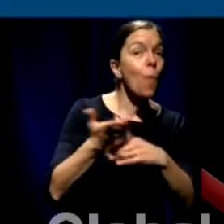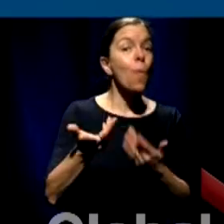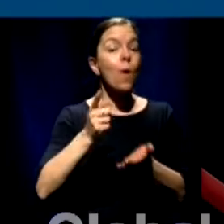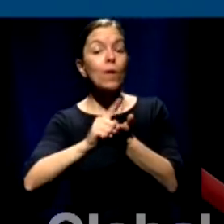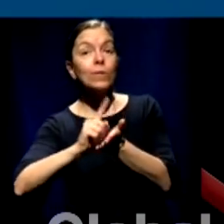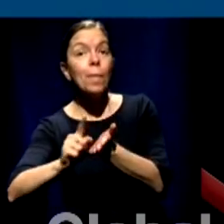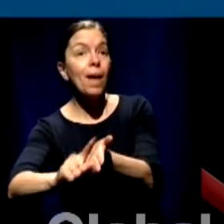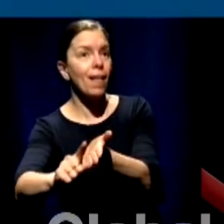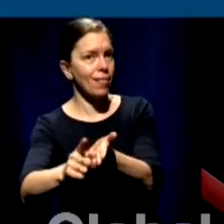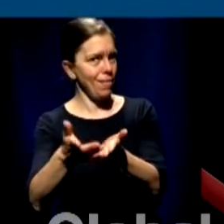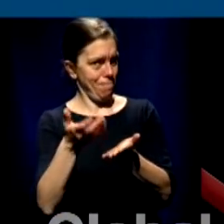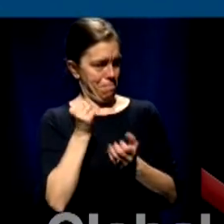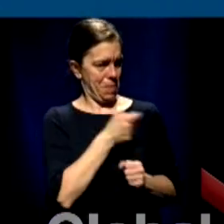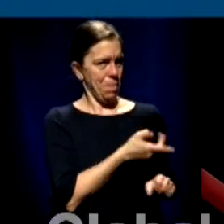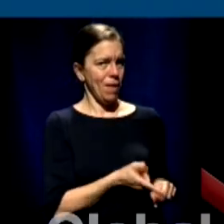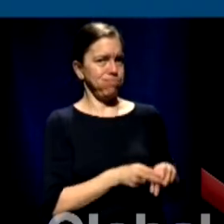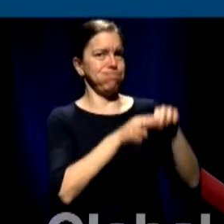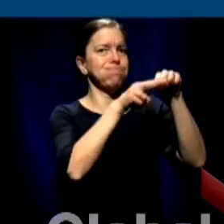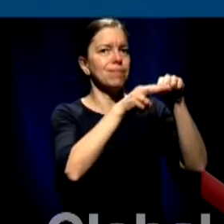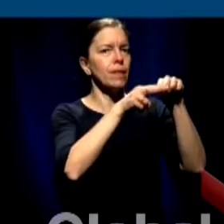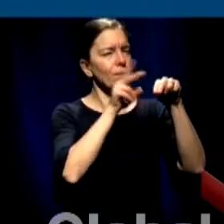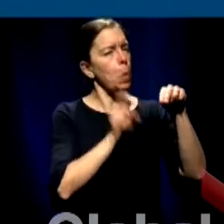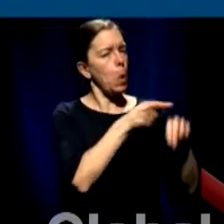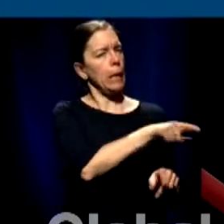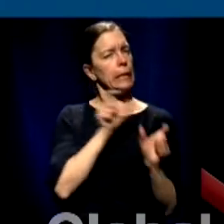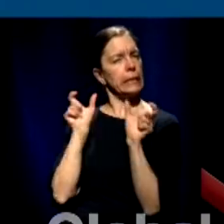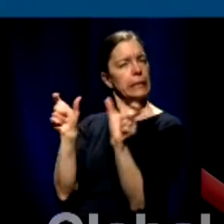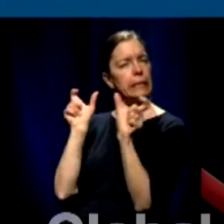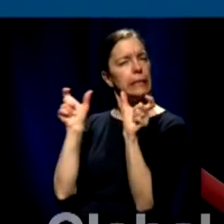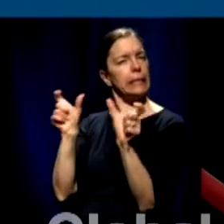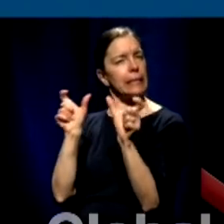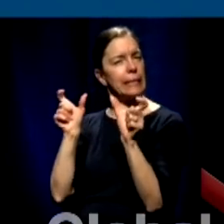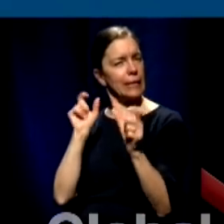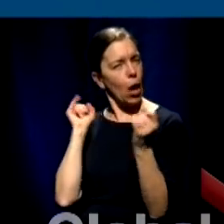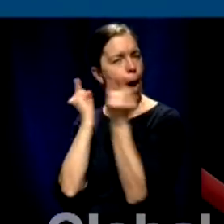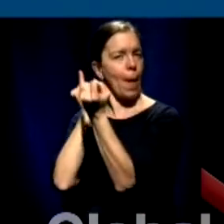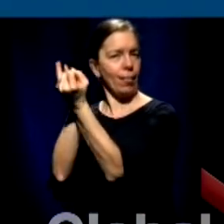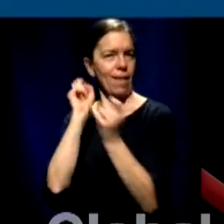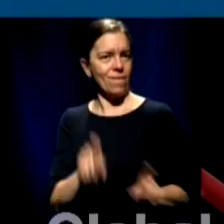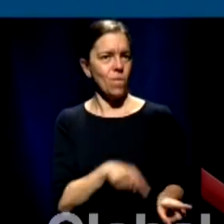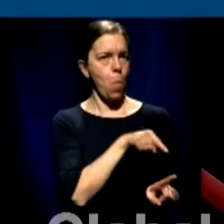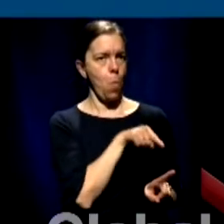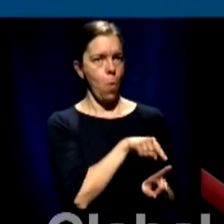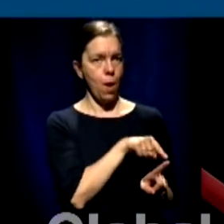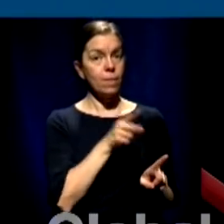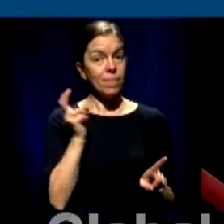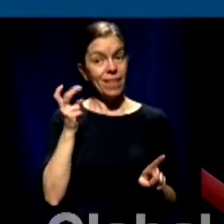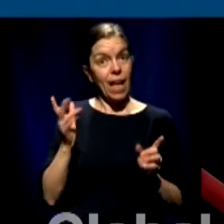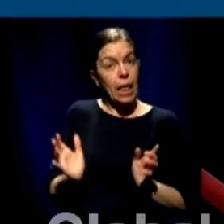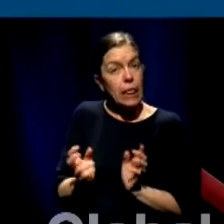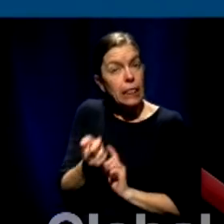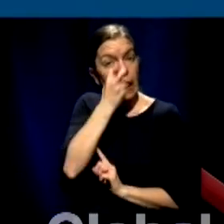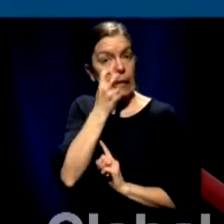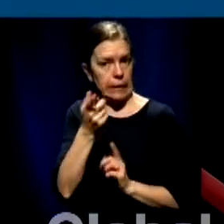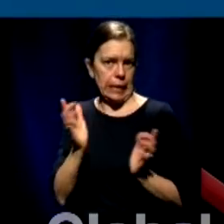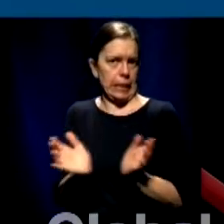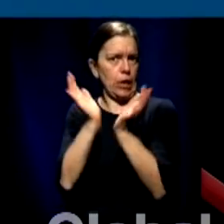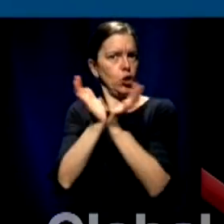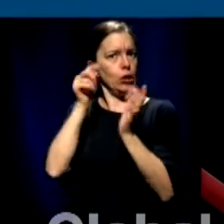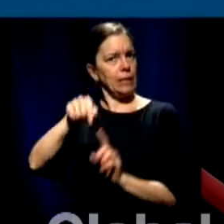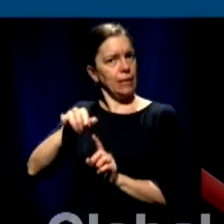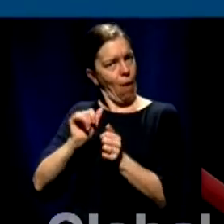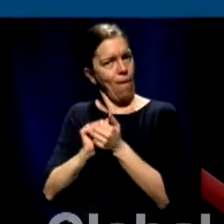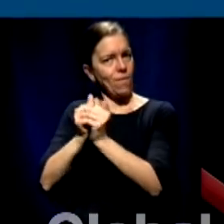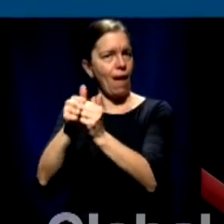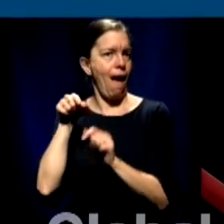of weeks yes for the time being we have resisted for a longer time than elsewhere however there is a